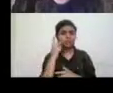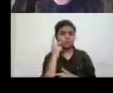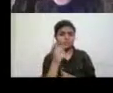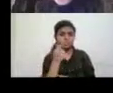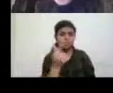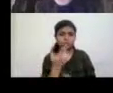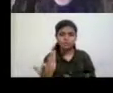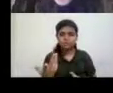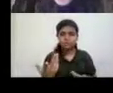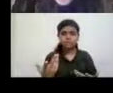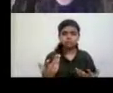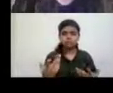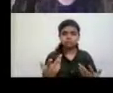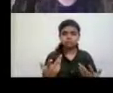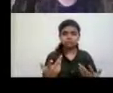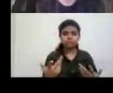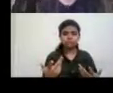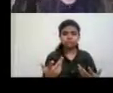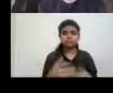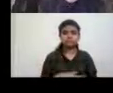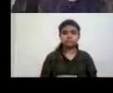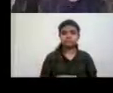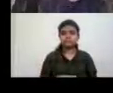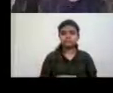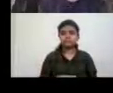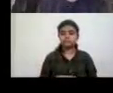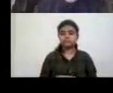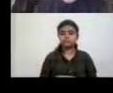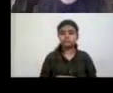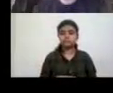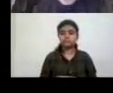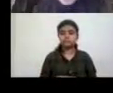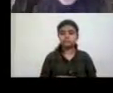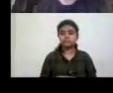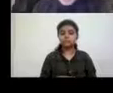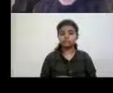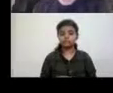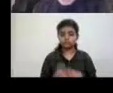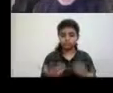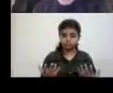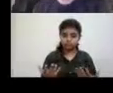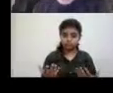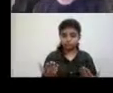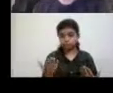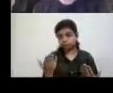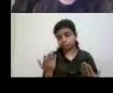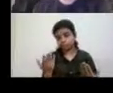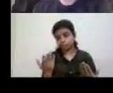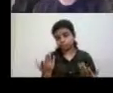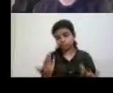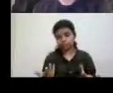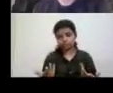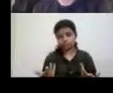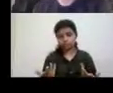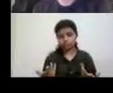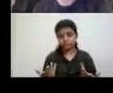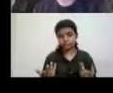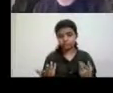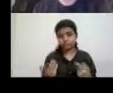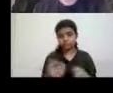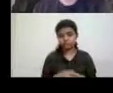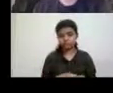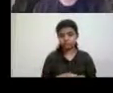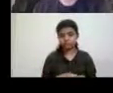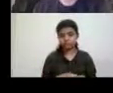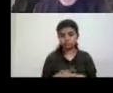to be transgressive, um, uh, to, you know, and obviously to, uh, not like the